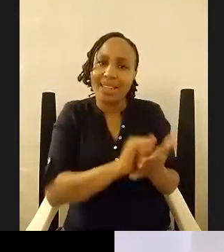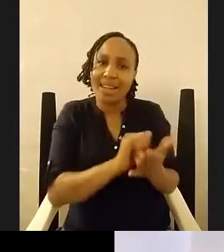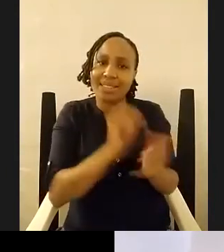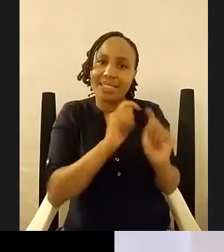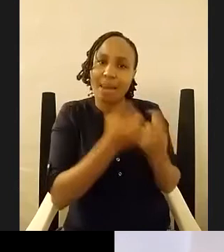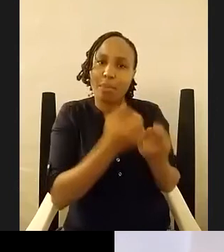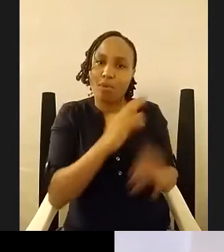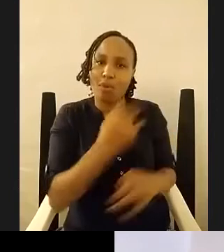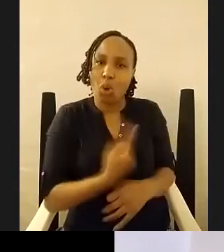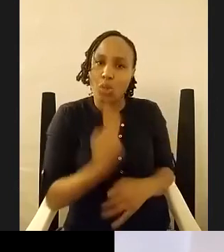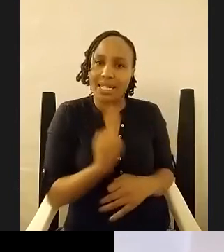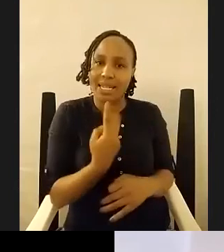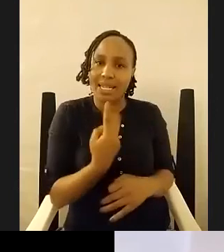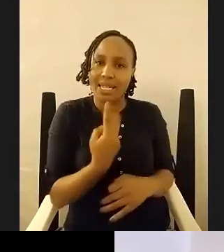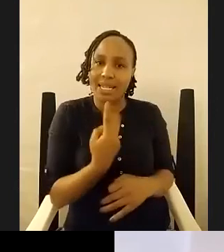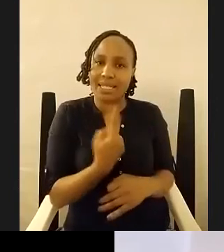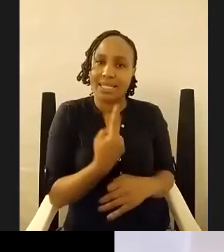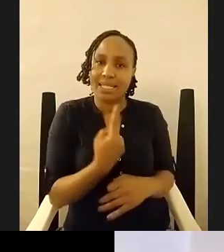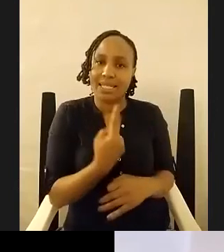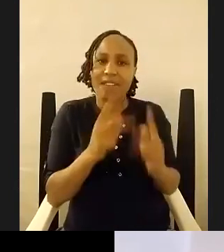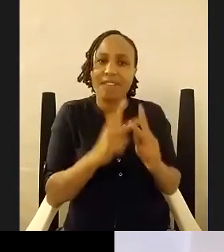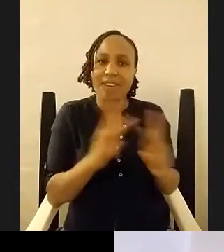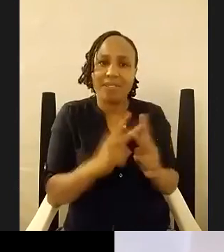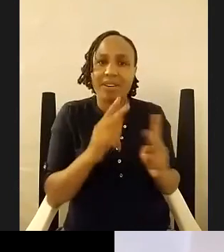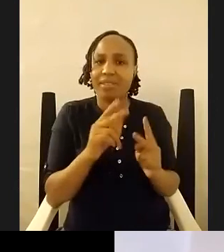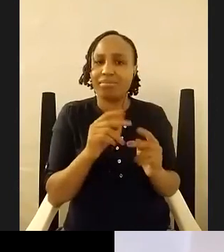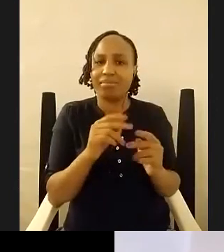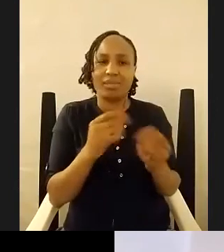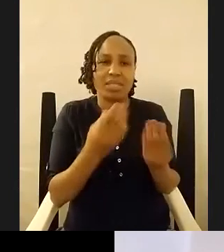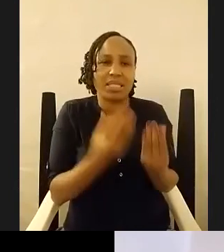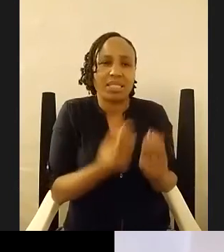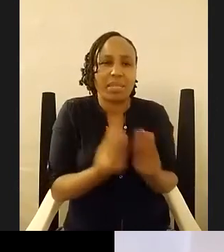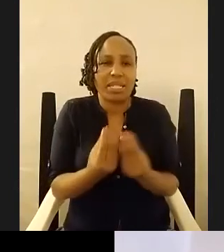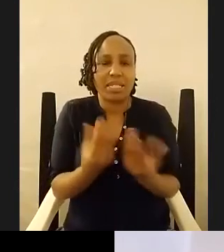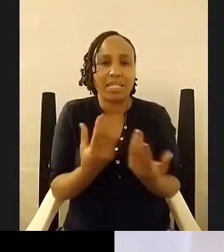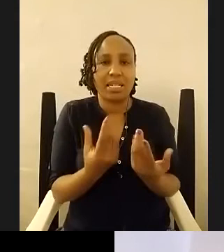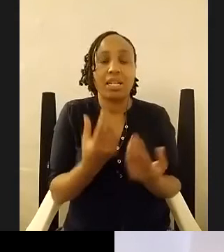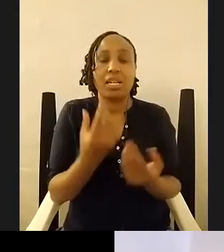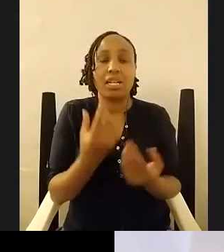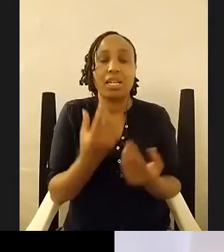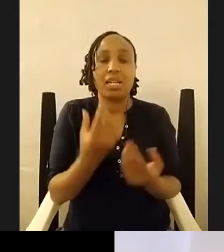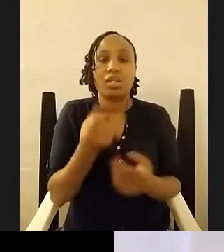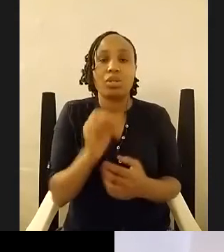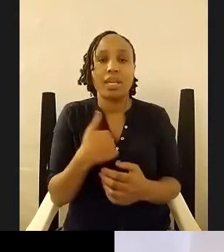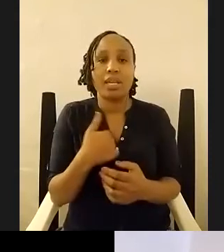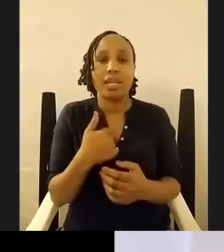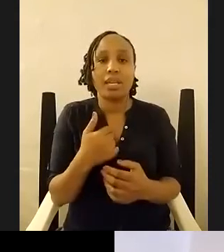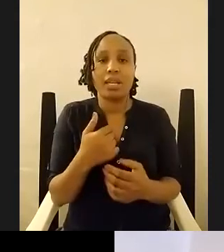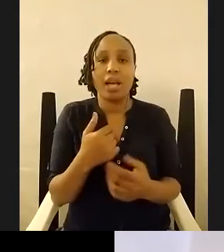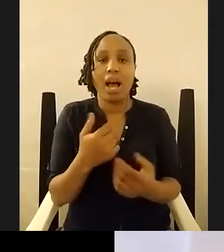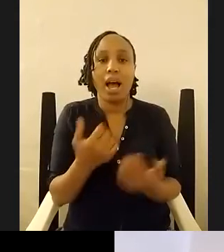very brittle that's very um and i i kind of had to go back to nairobi in my